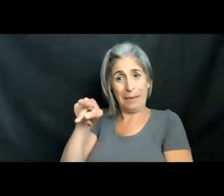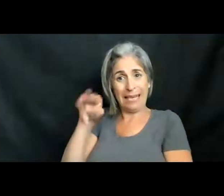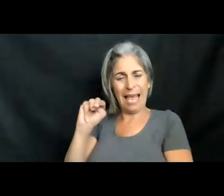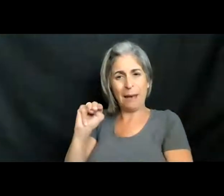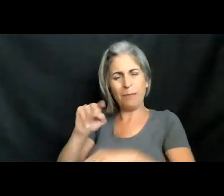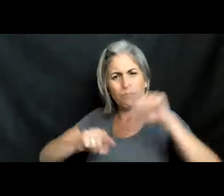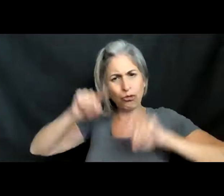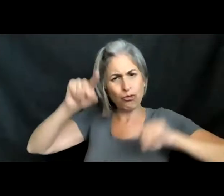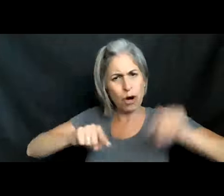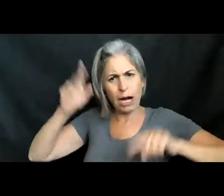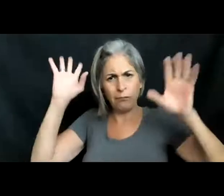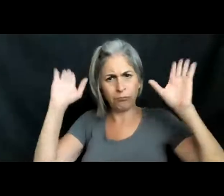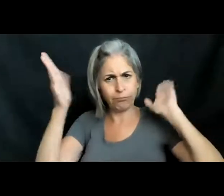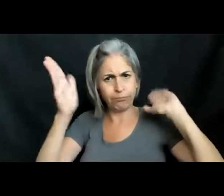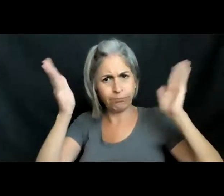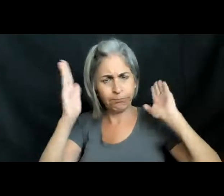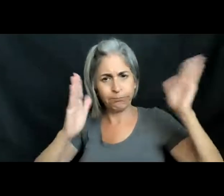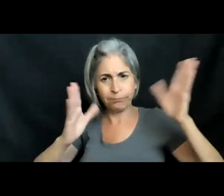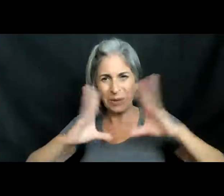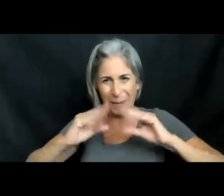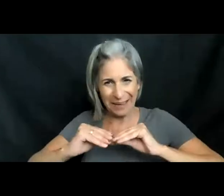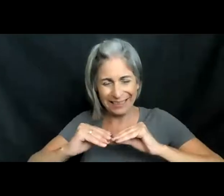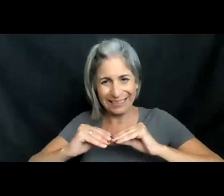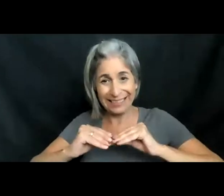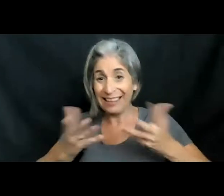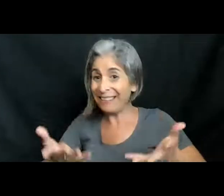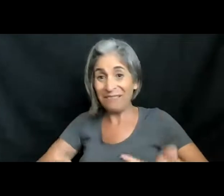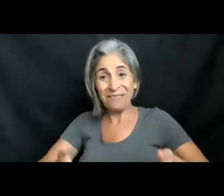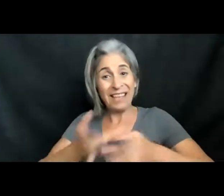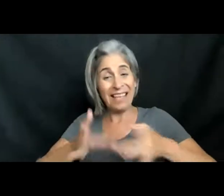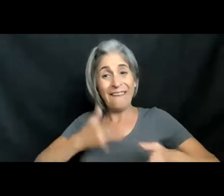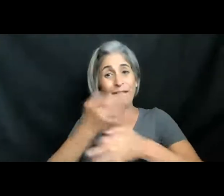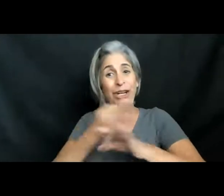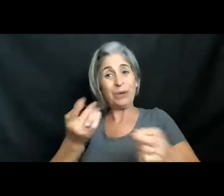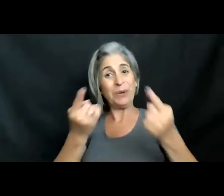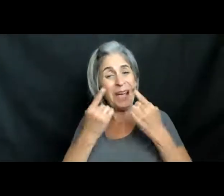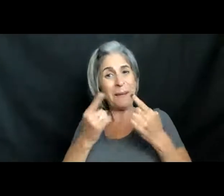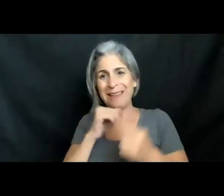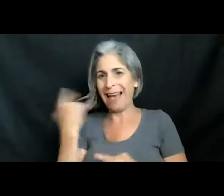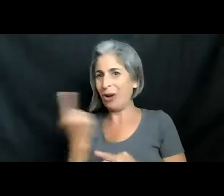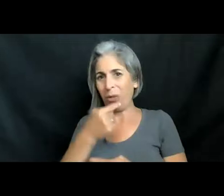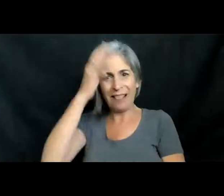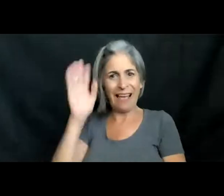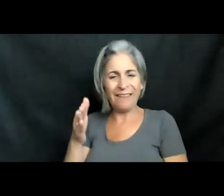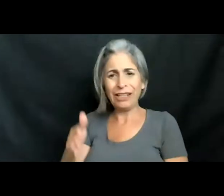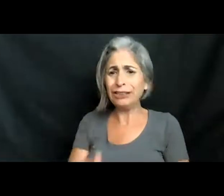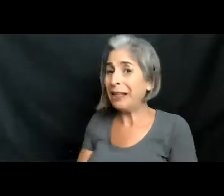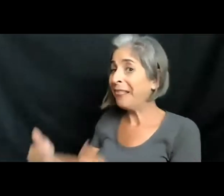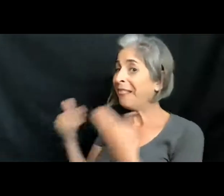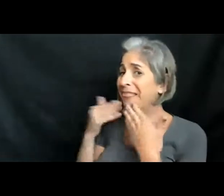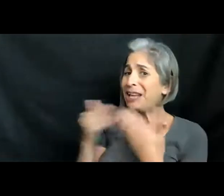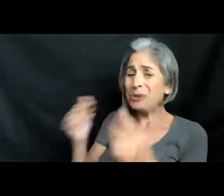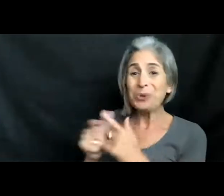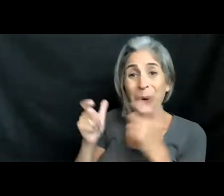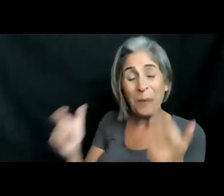a variety of topics, not just lionfish. So feel free to check us out. Awesome. Well, thank you so much, Taylor,